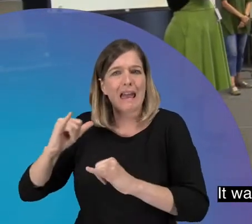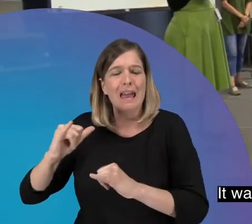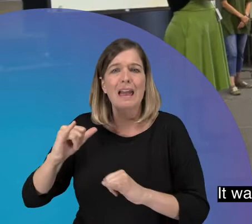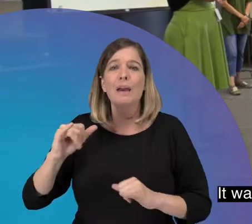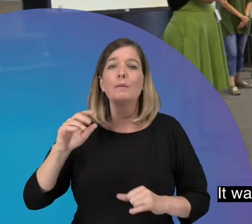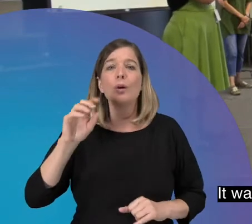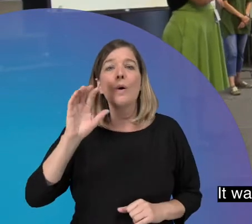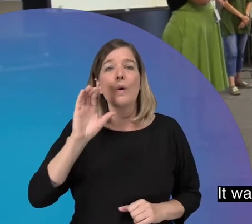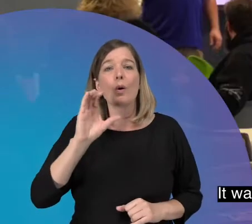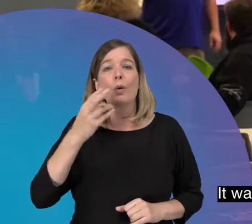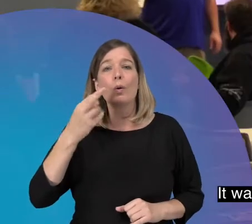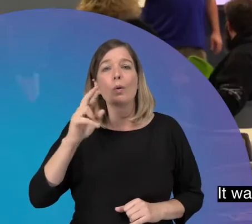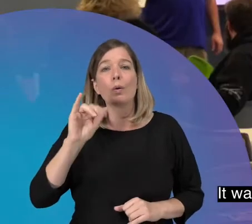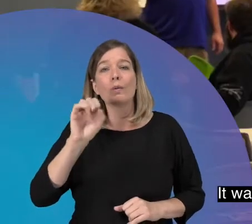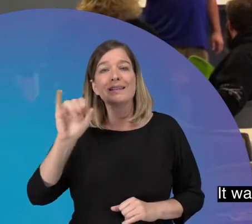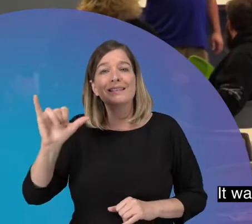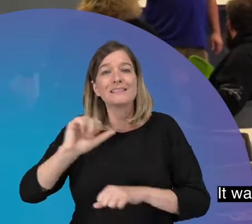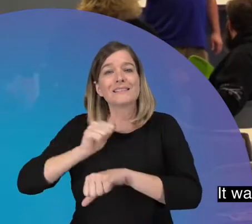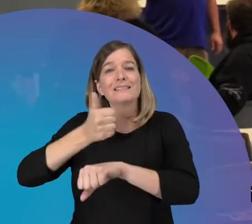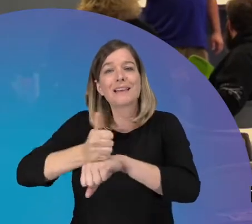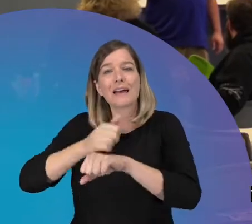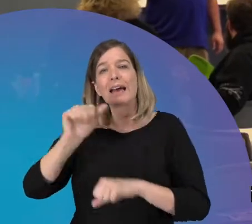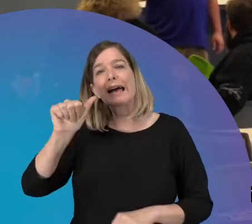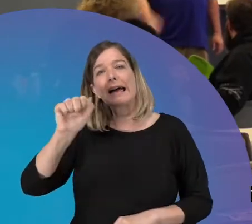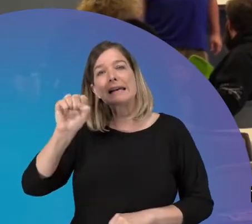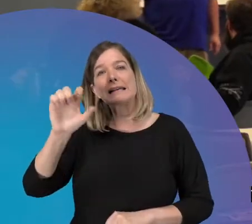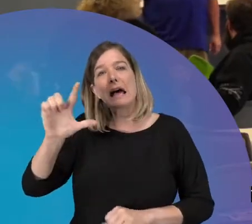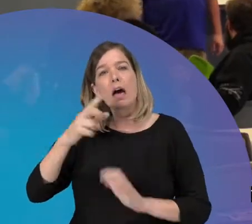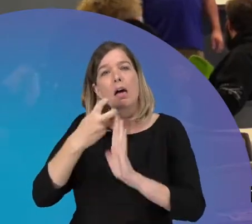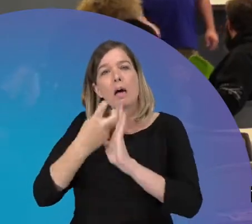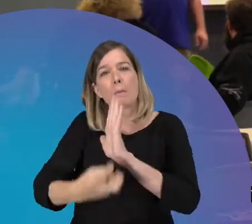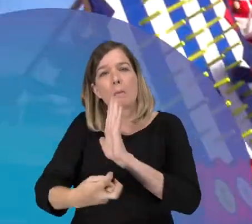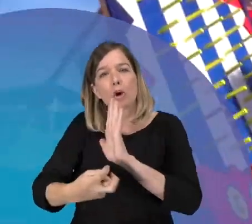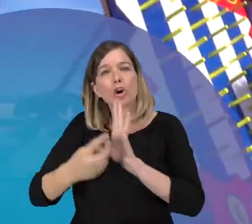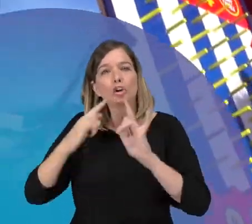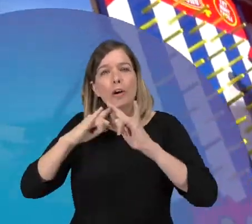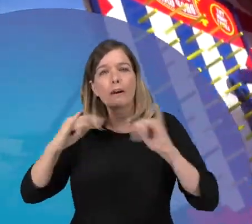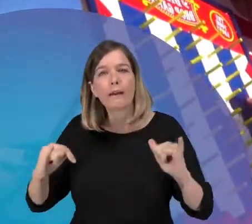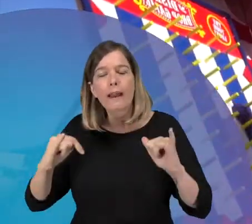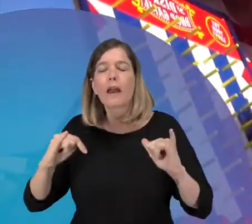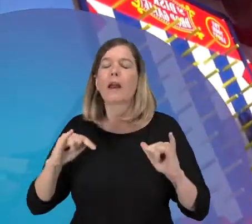Camp. It was a great way for other families to get to know other families.